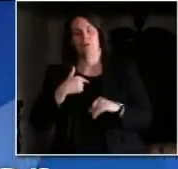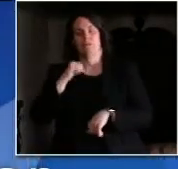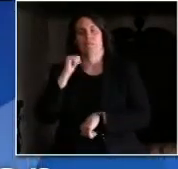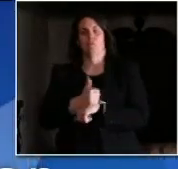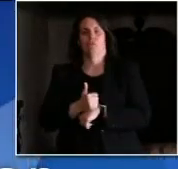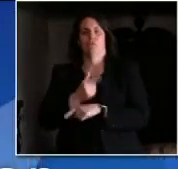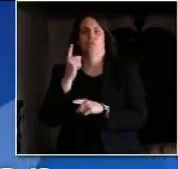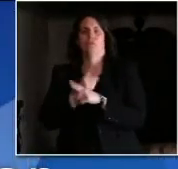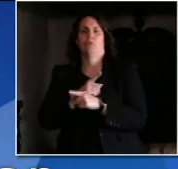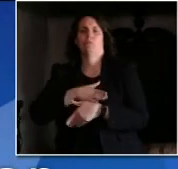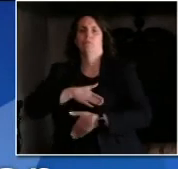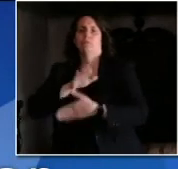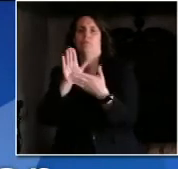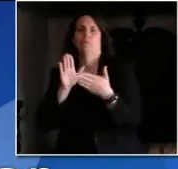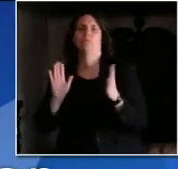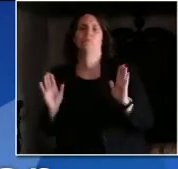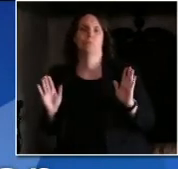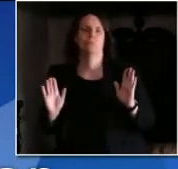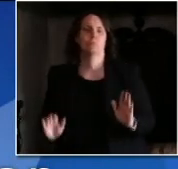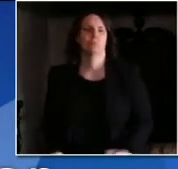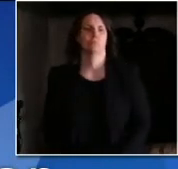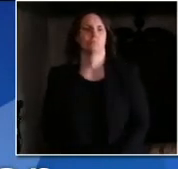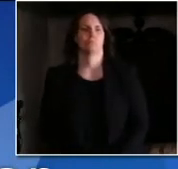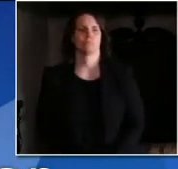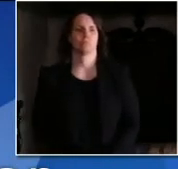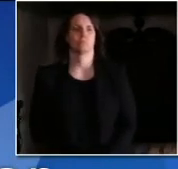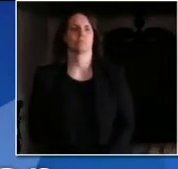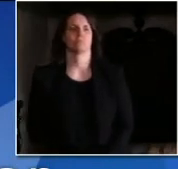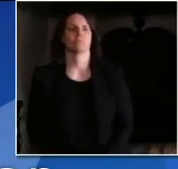WRJO Radio in Ashland. Bruce?